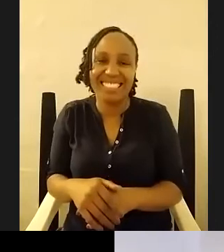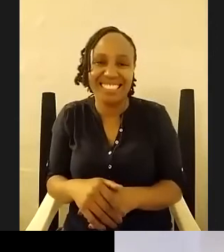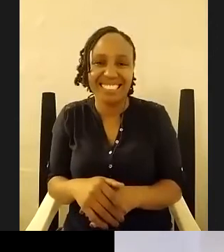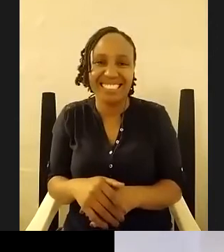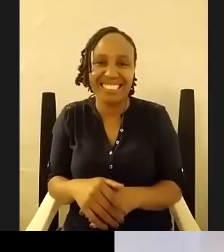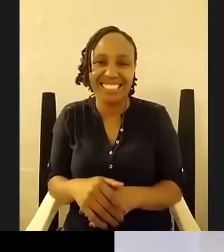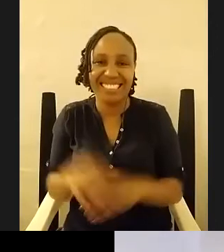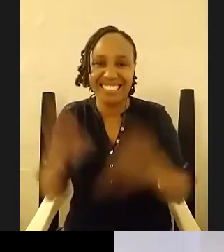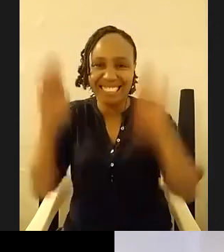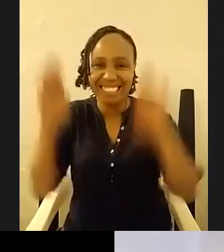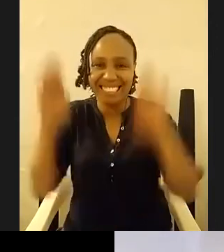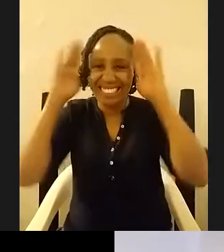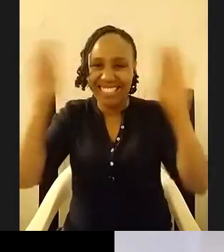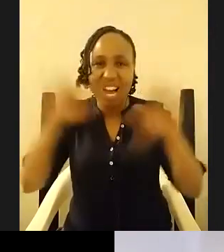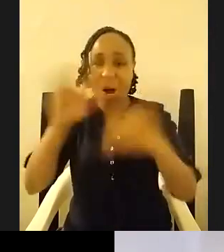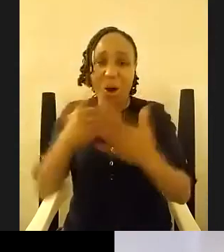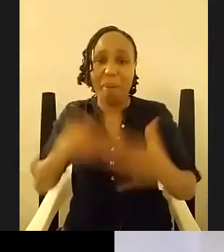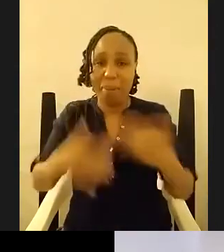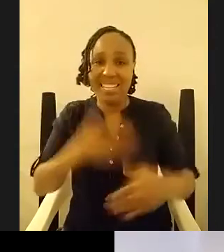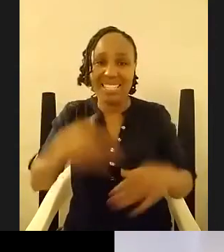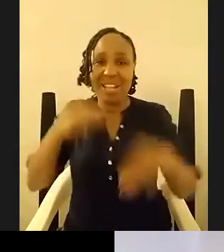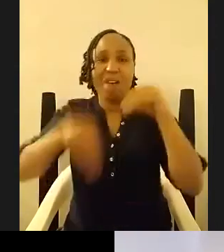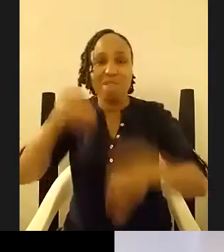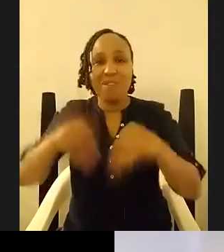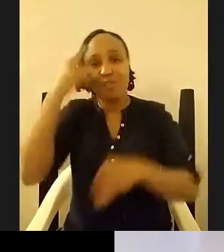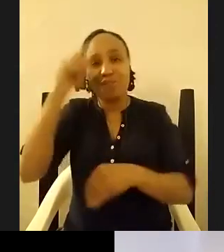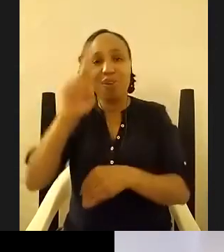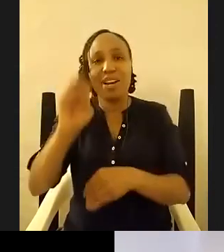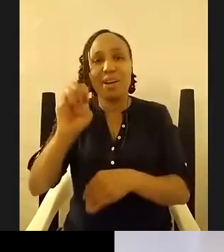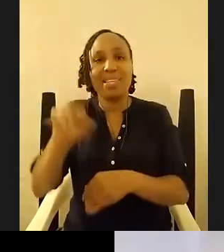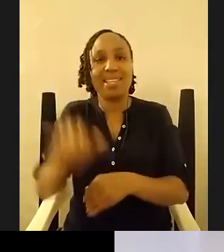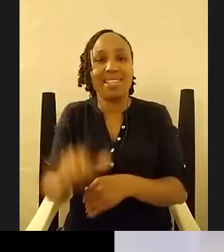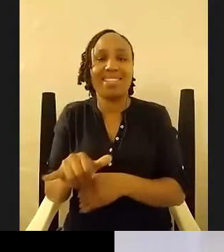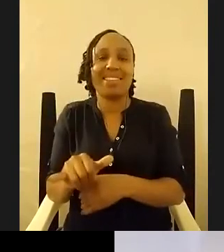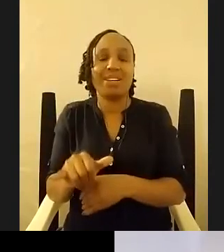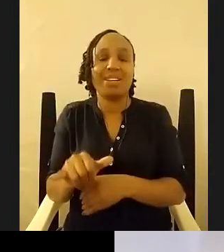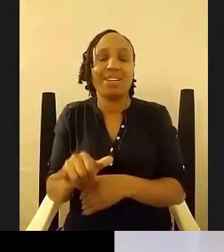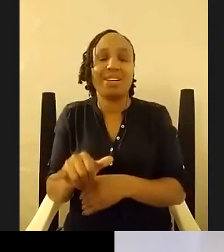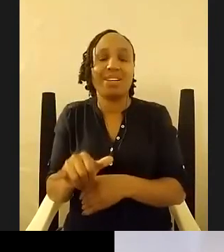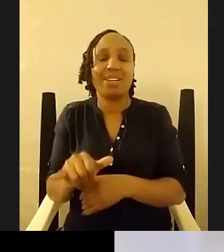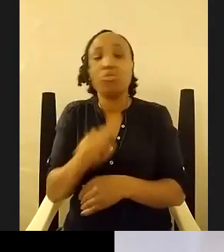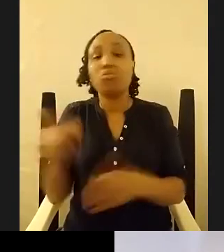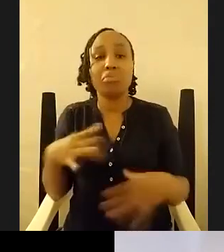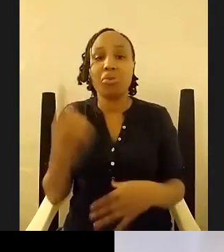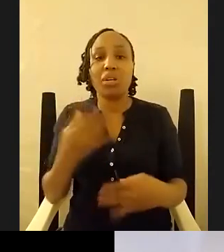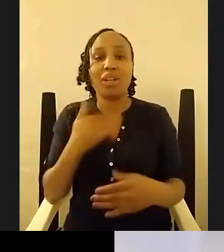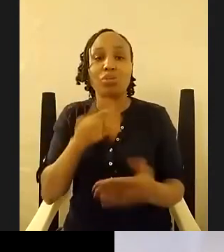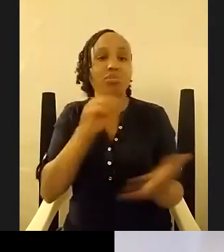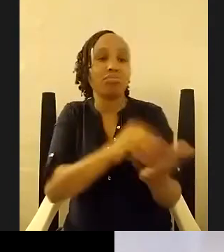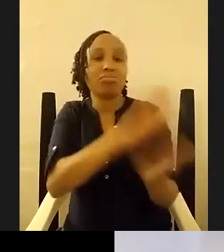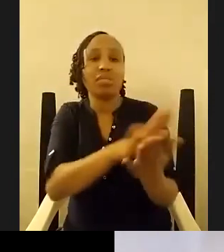comments have already said i wore it better so yeah but these are people who are trying to get published in lolware i've already said i'm